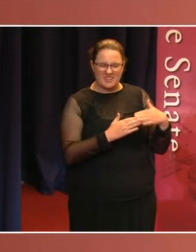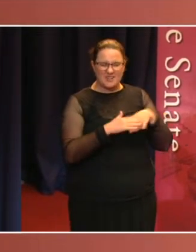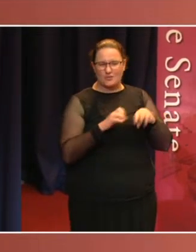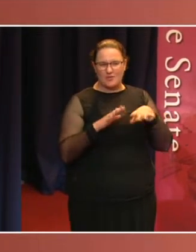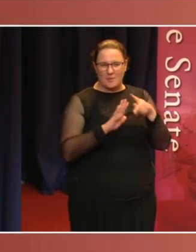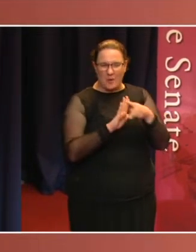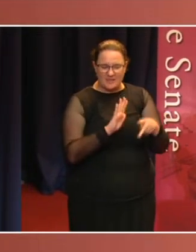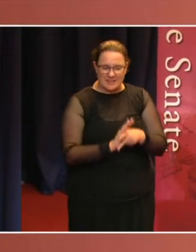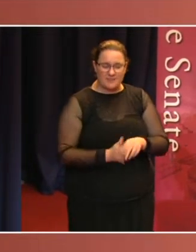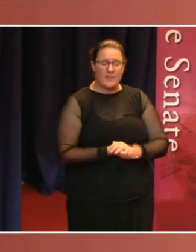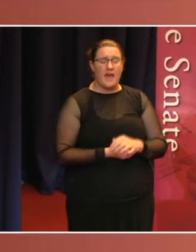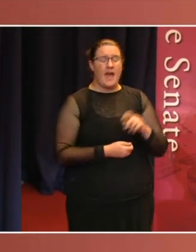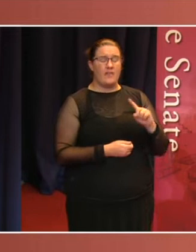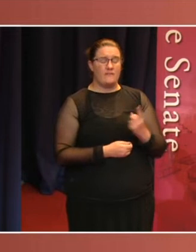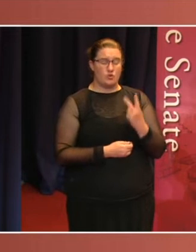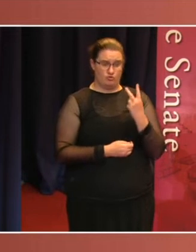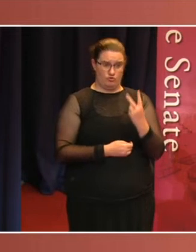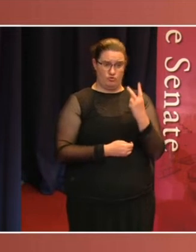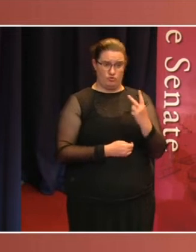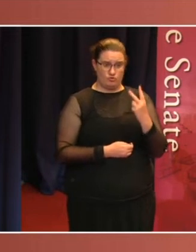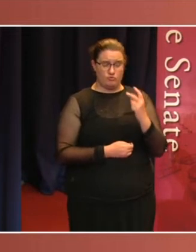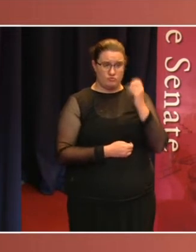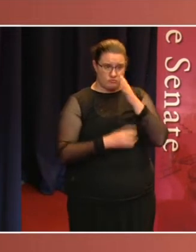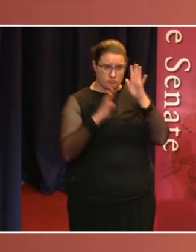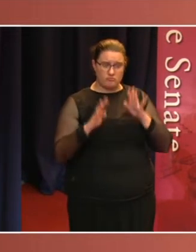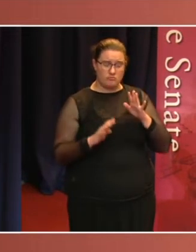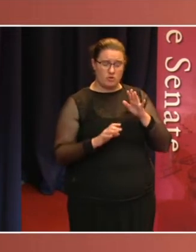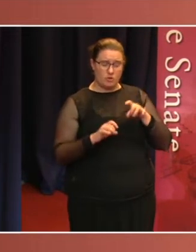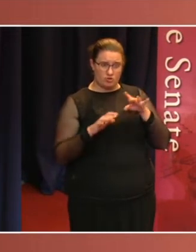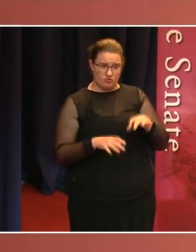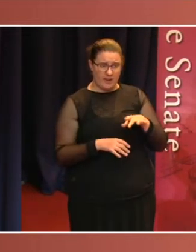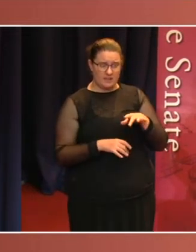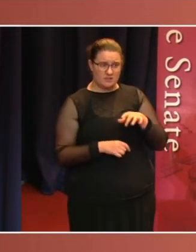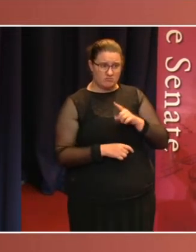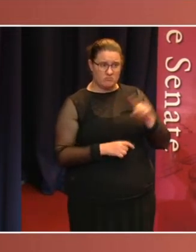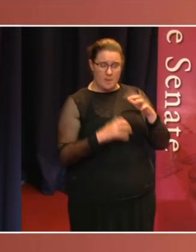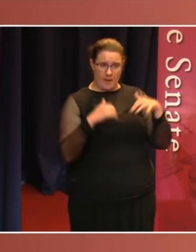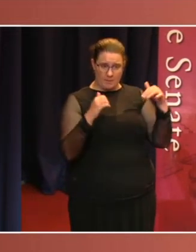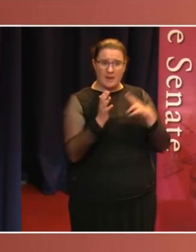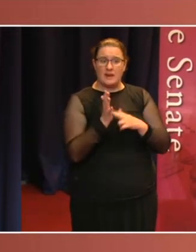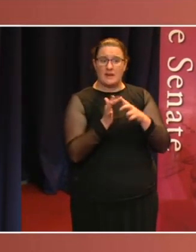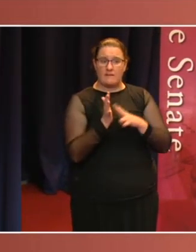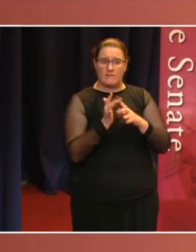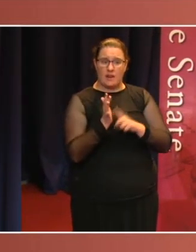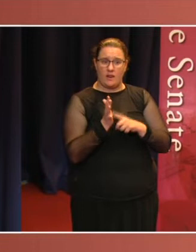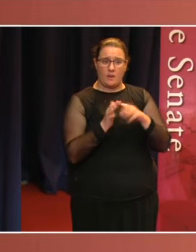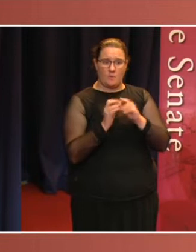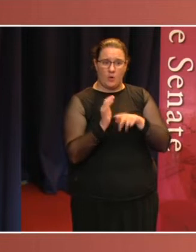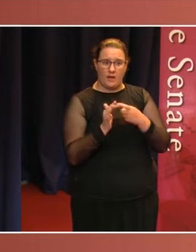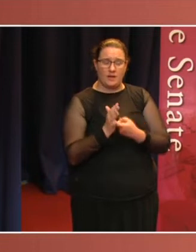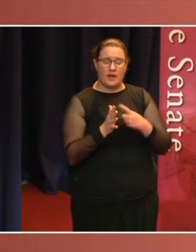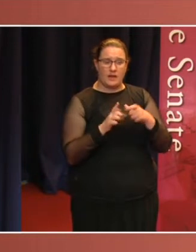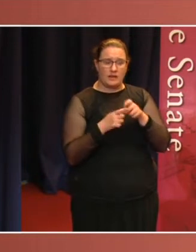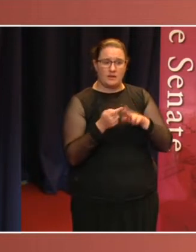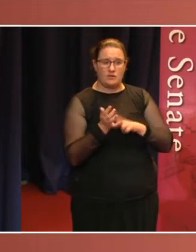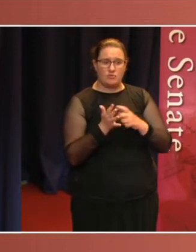The first two Indigenous Australians elected to Parliament, Neville Bonner and Aidan Ridgeway. The youngest woman elected to Parliament,